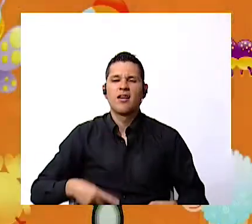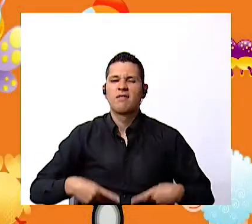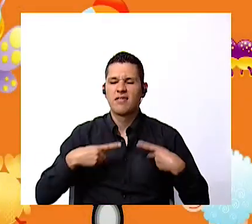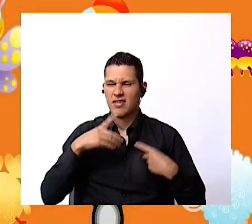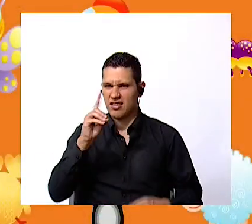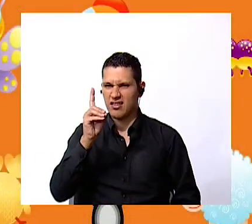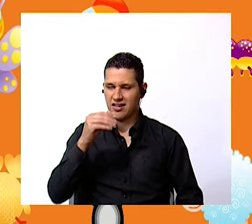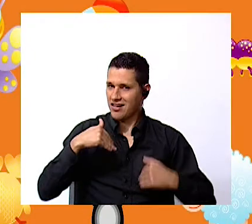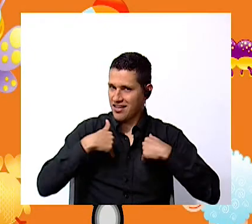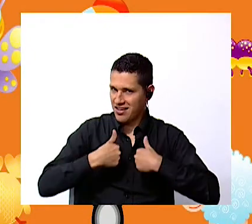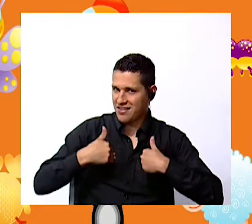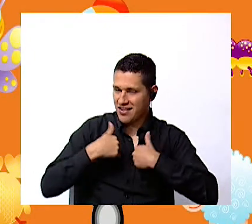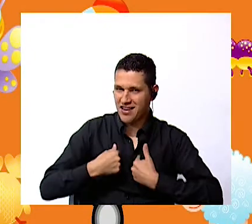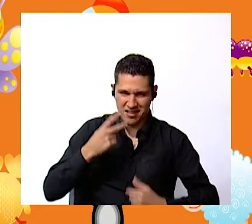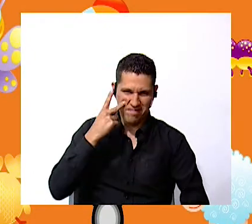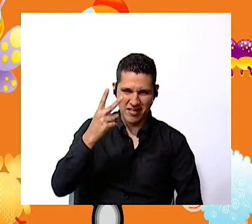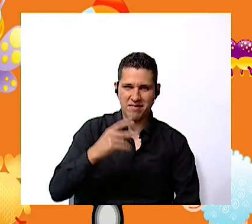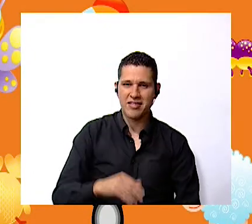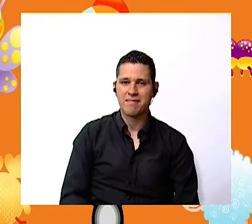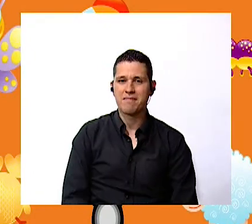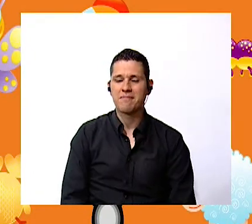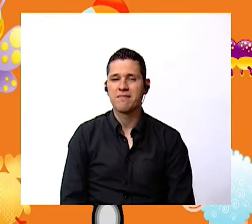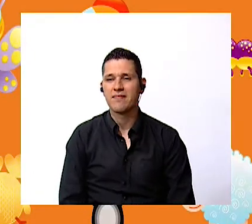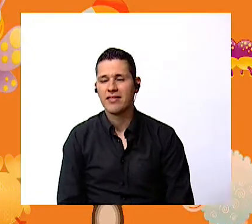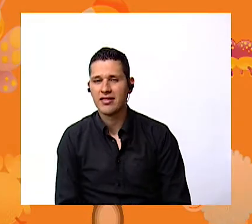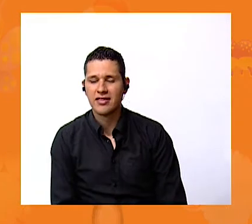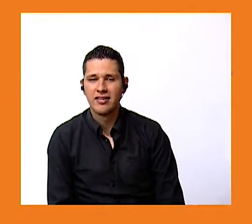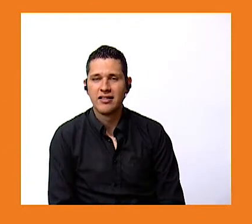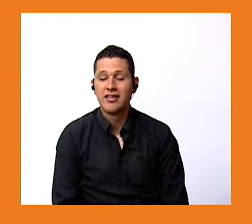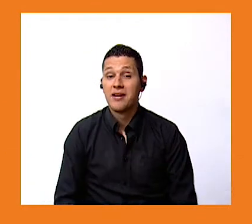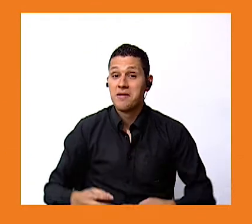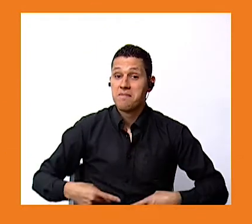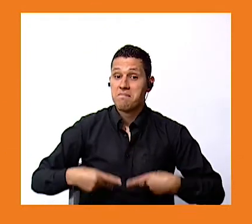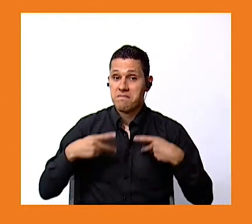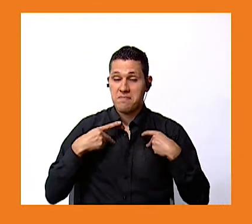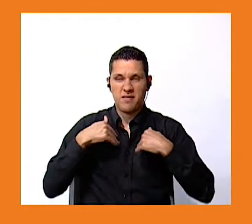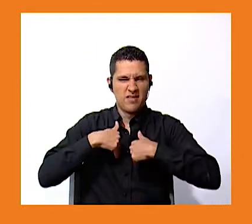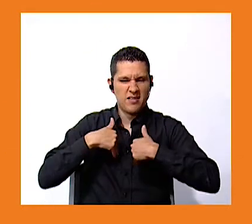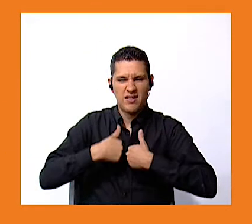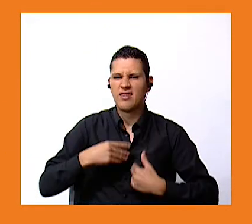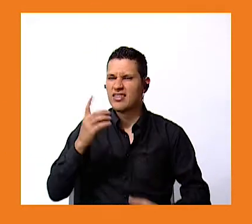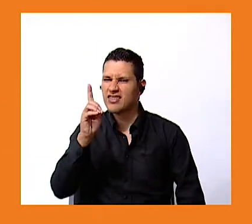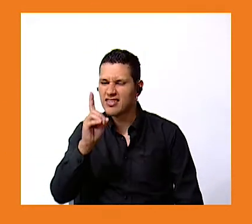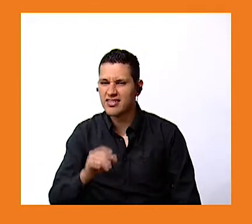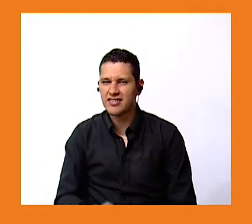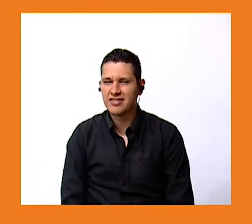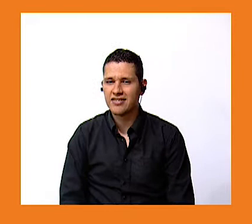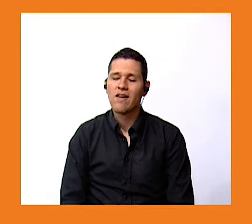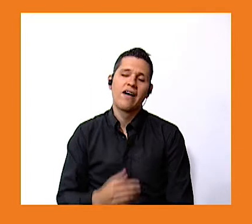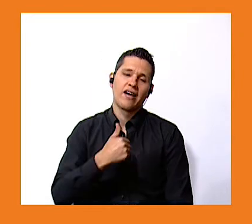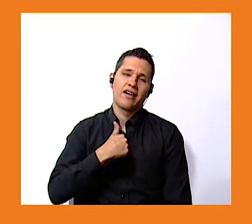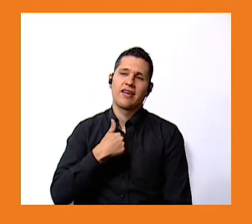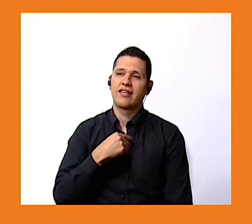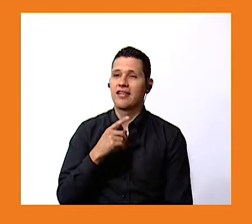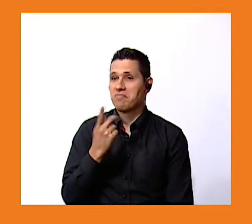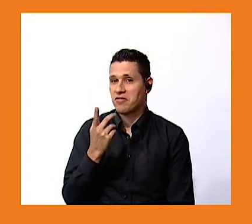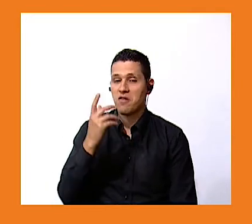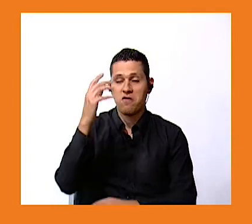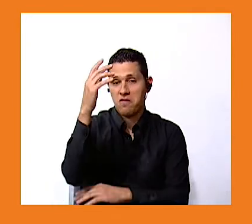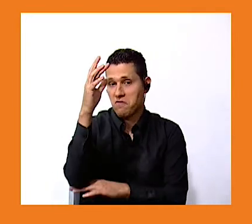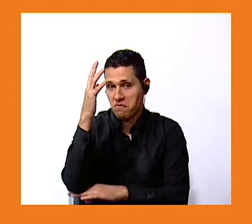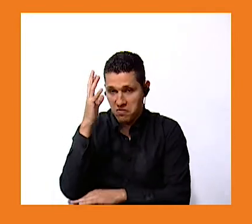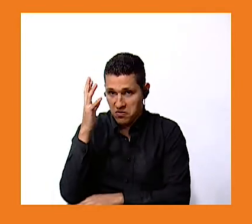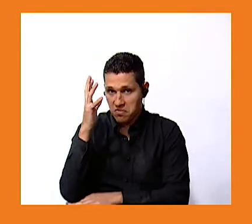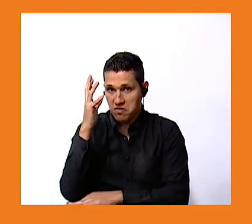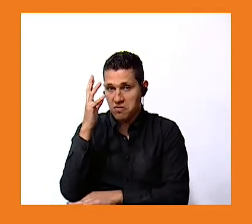go let's have these presentations so where do animals live so we have a forest we